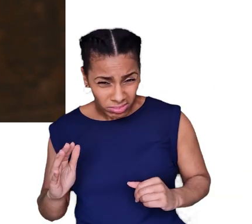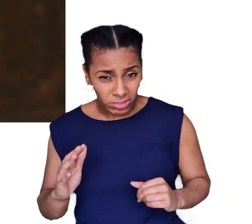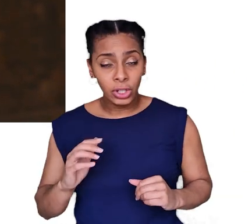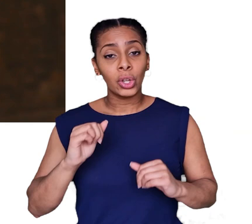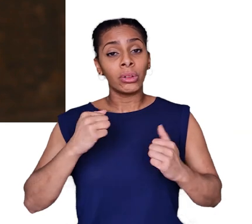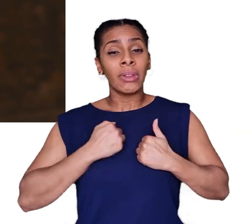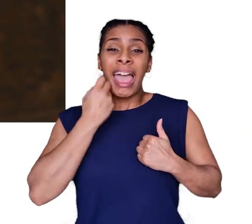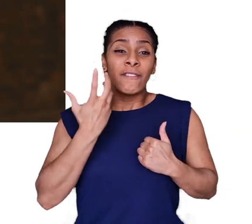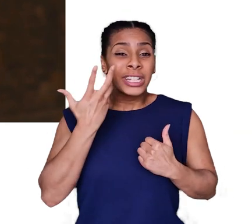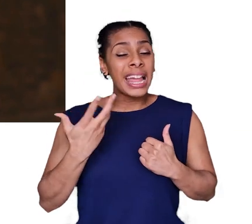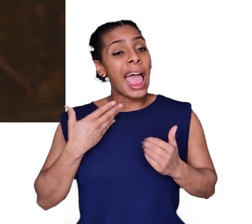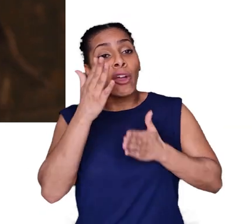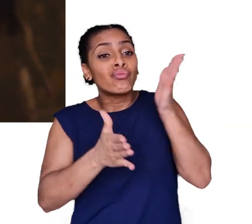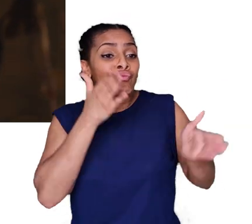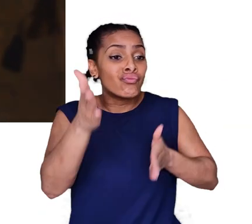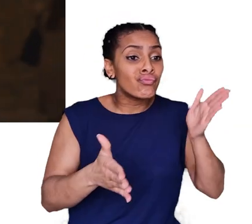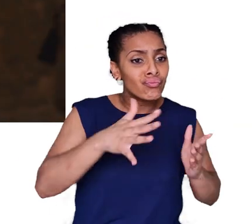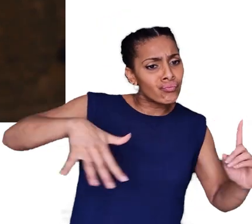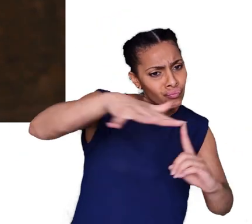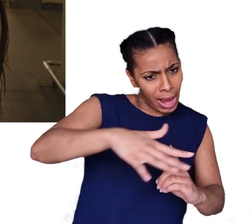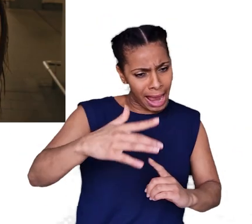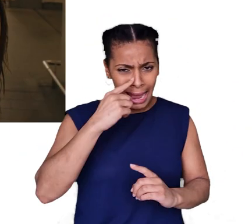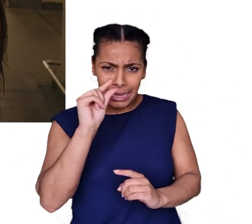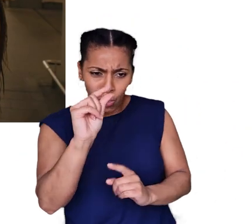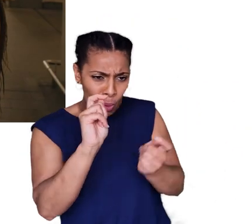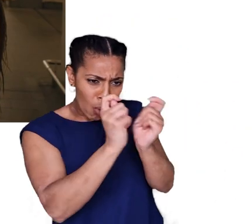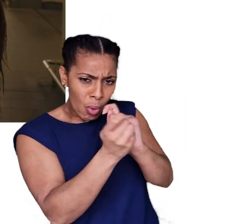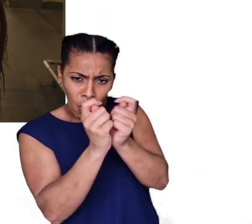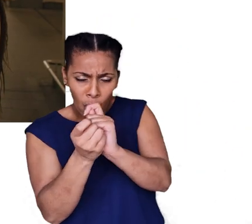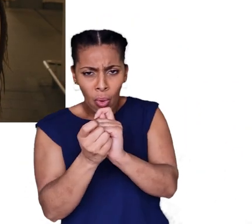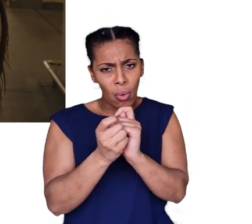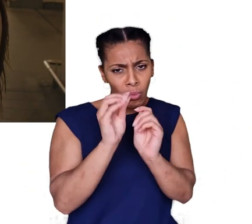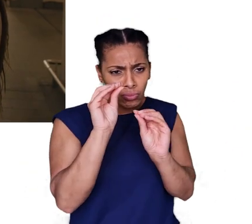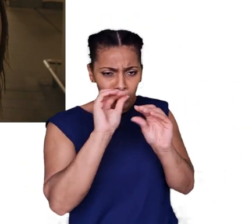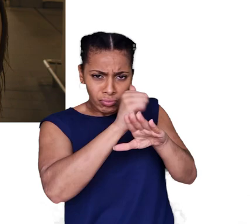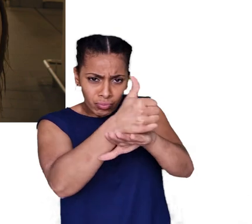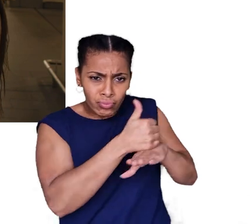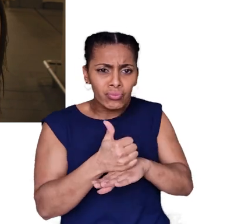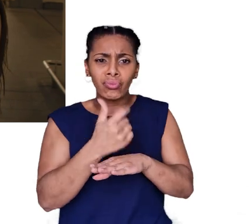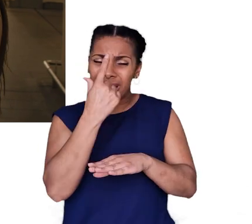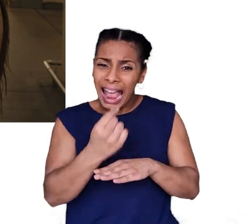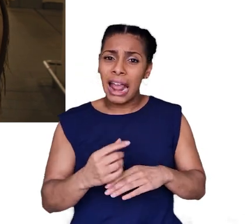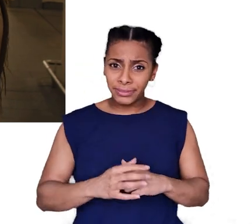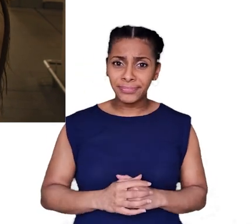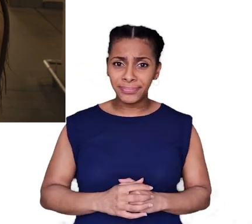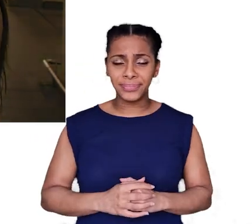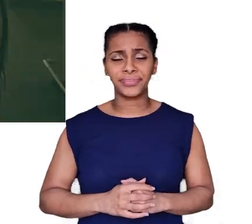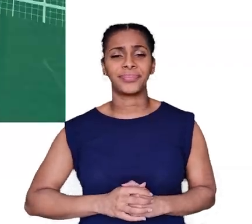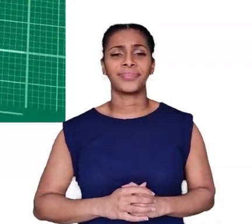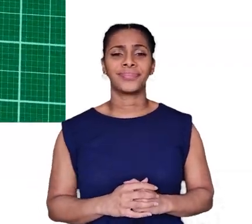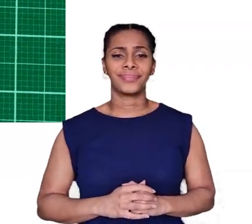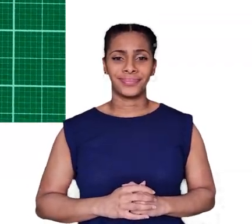interventions into the spaces that you use every day. So it's just a really practical thing. Think about what you can do rather than what you can't do.